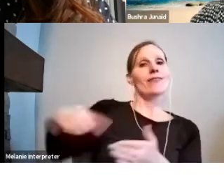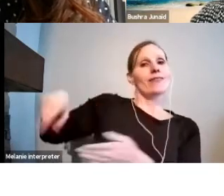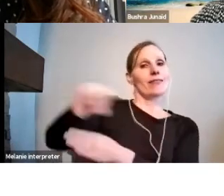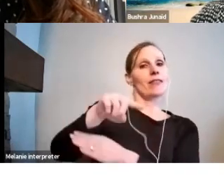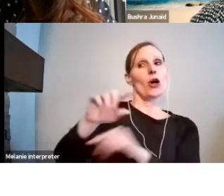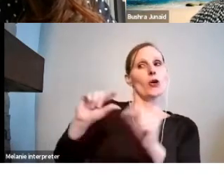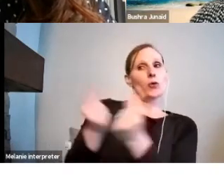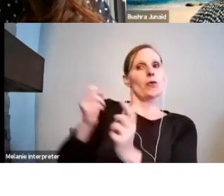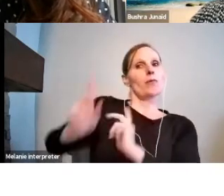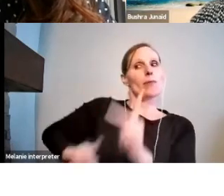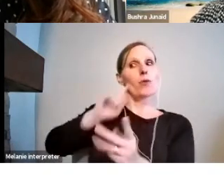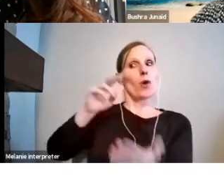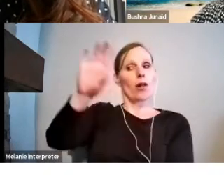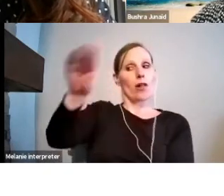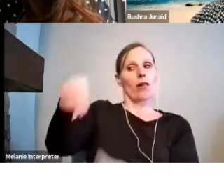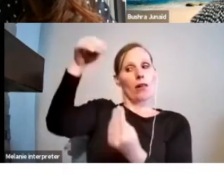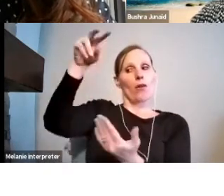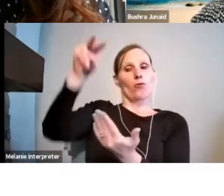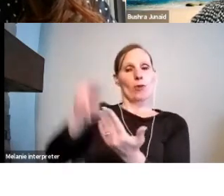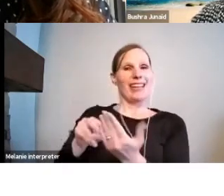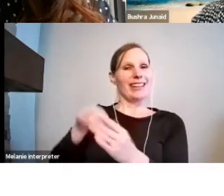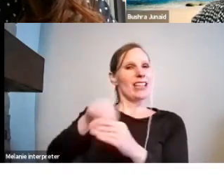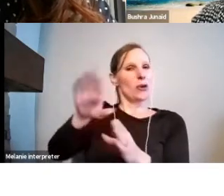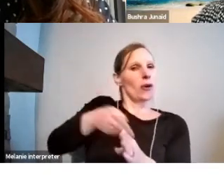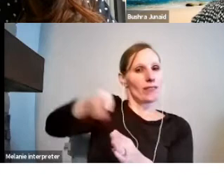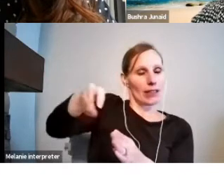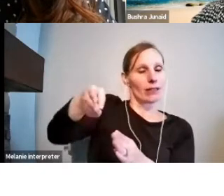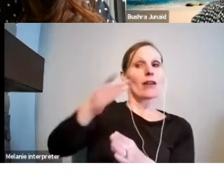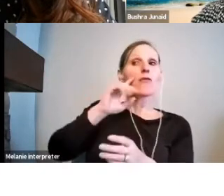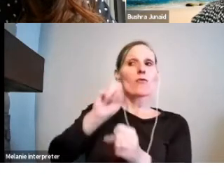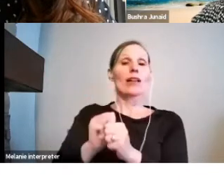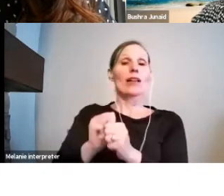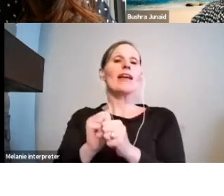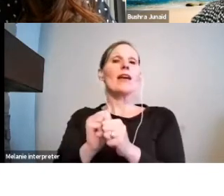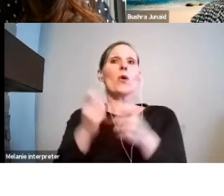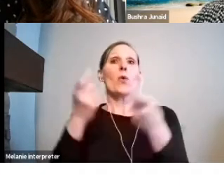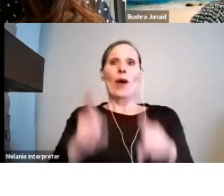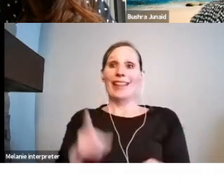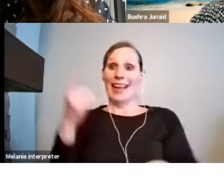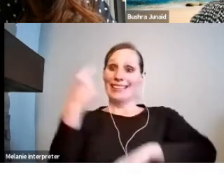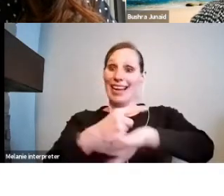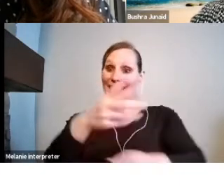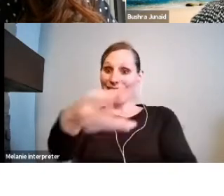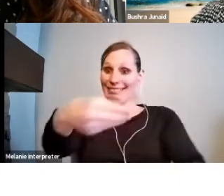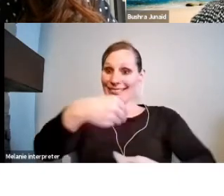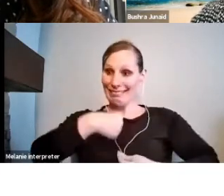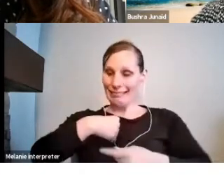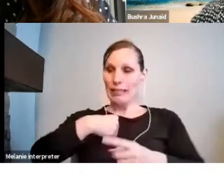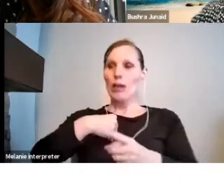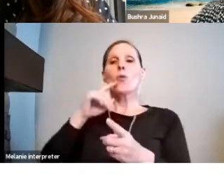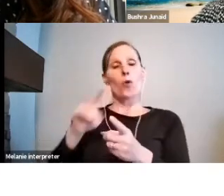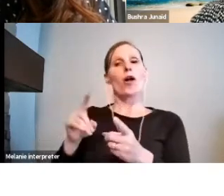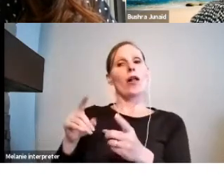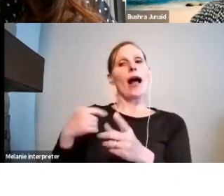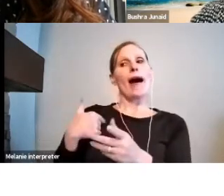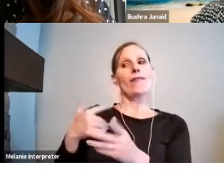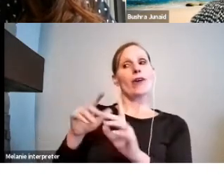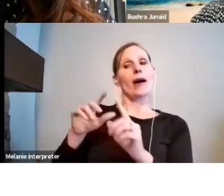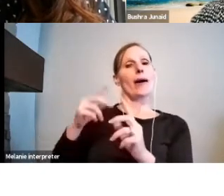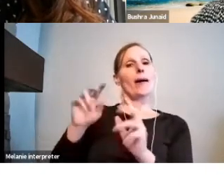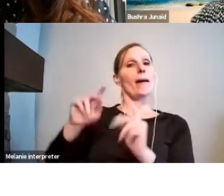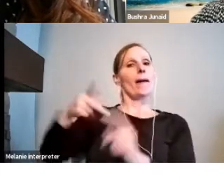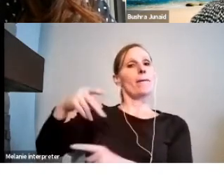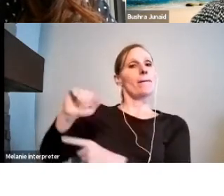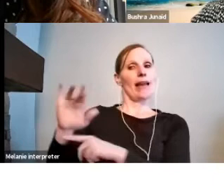field. After the deadline, the program officer will read the applications and assemble a panel of assessors to